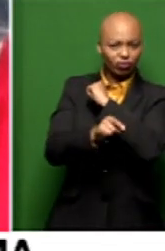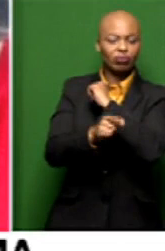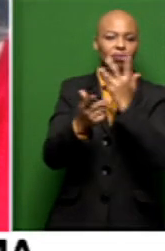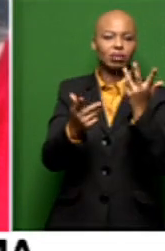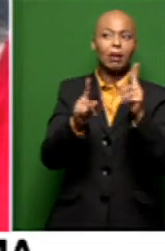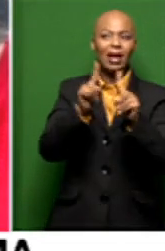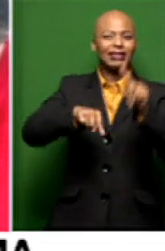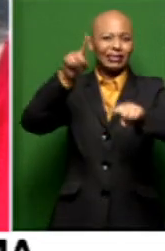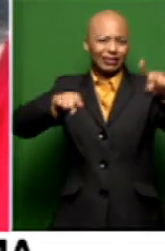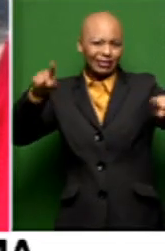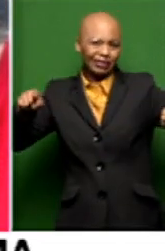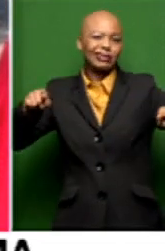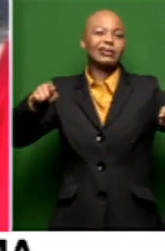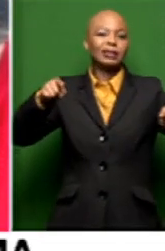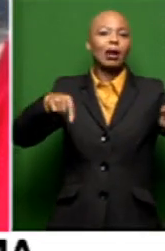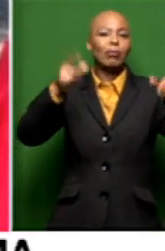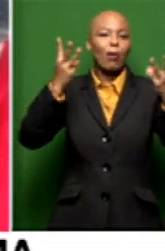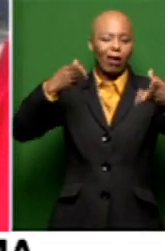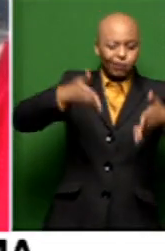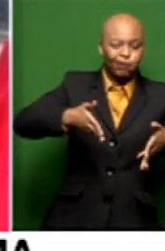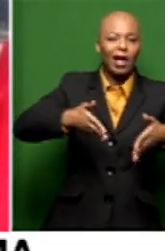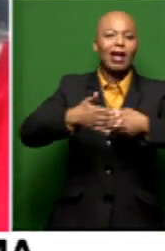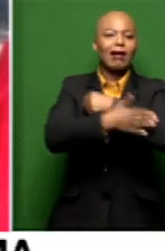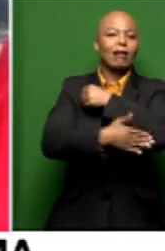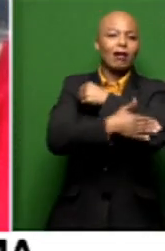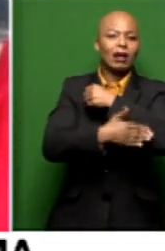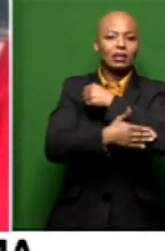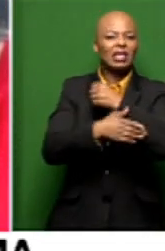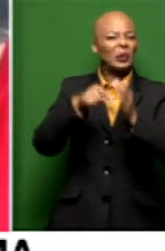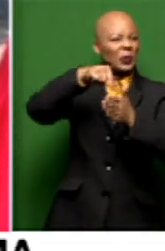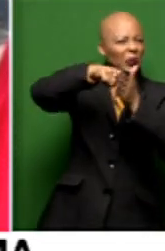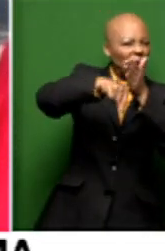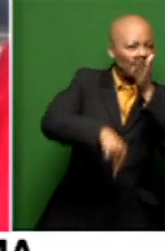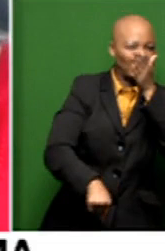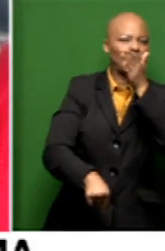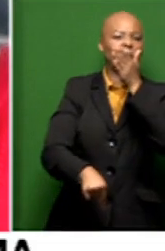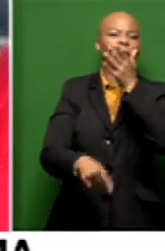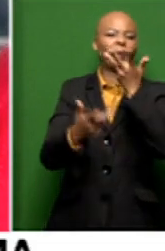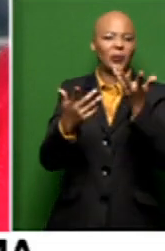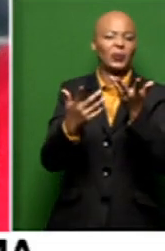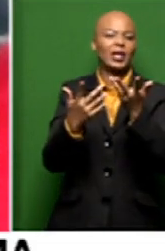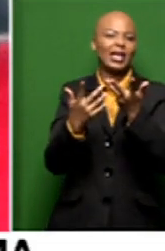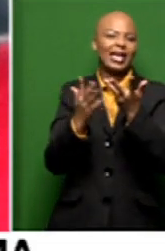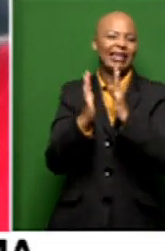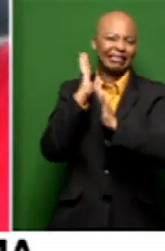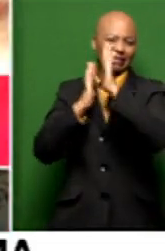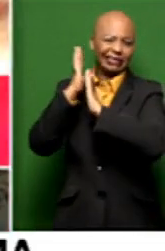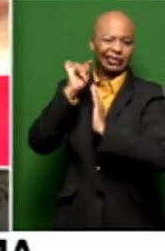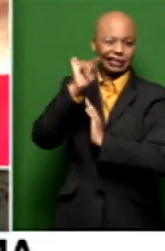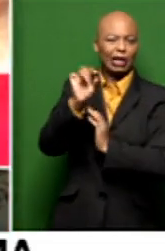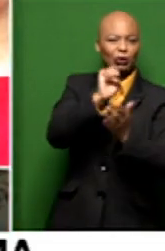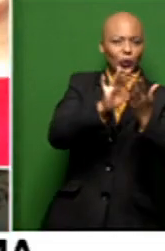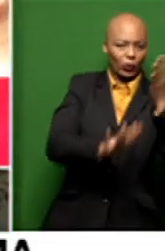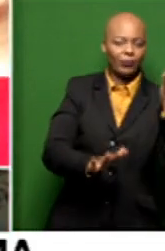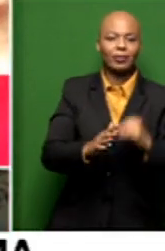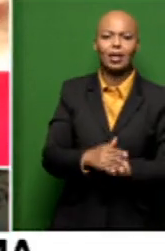It's a bittersweet tale, you know. It's a bittersweet tale. So, yeah. And who are the